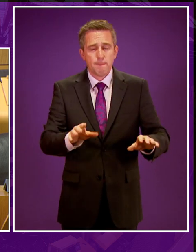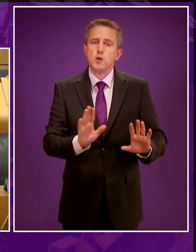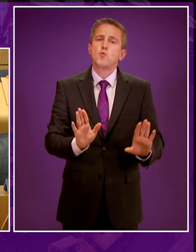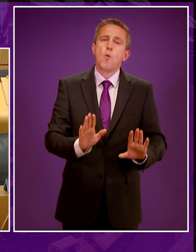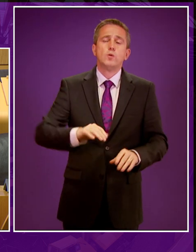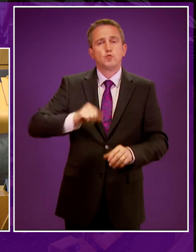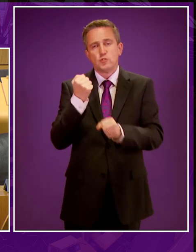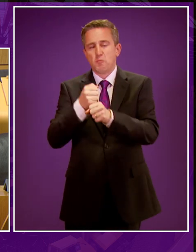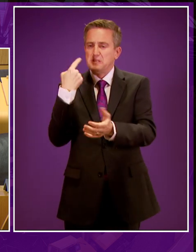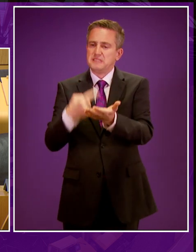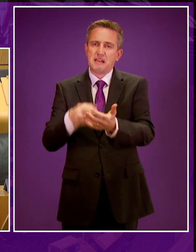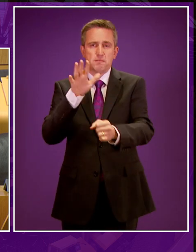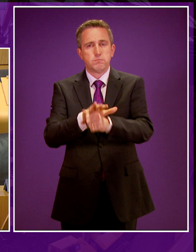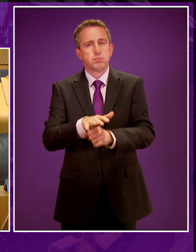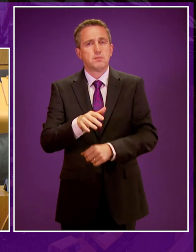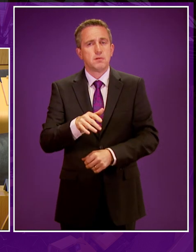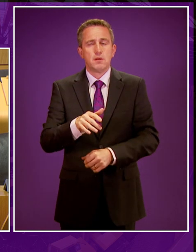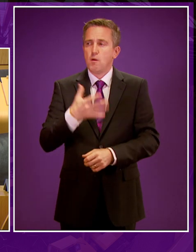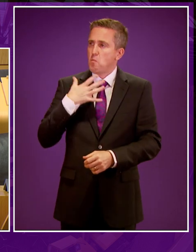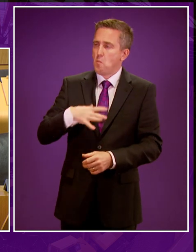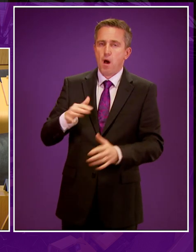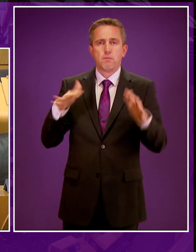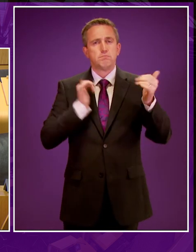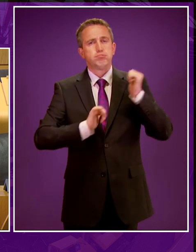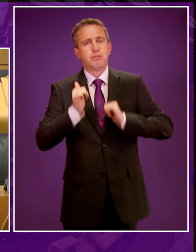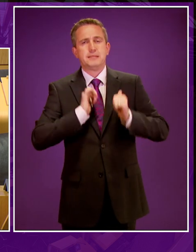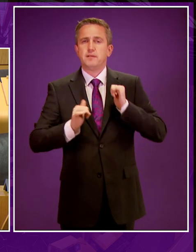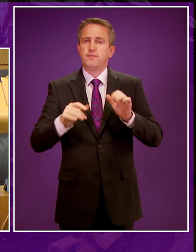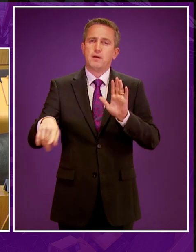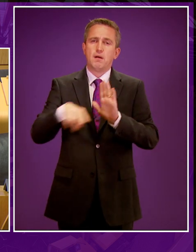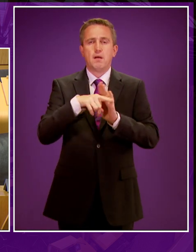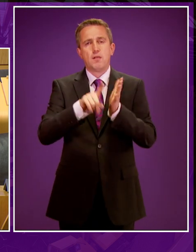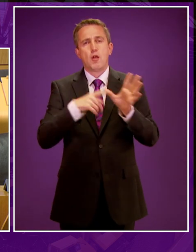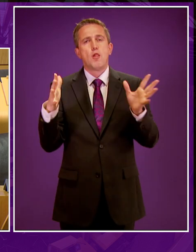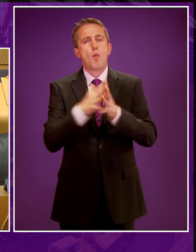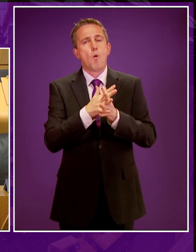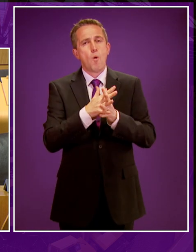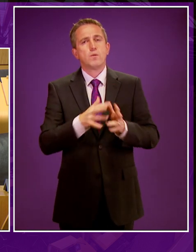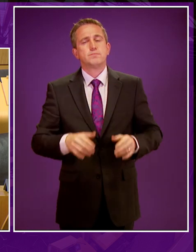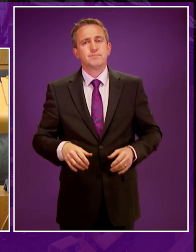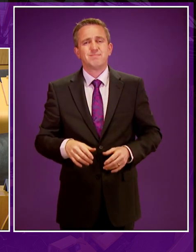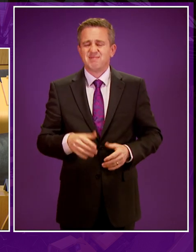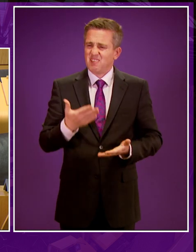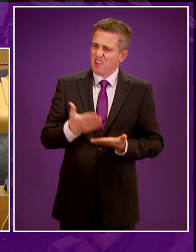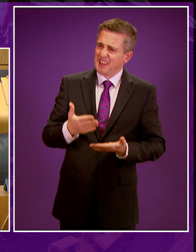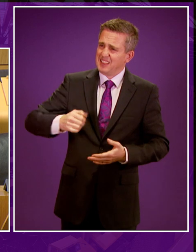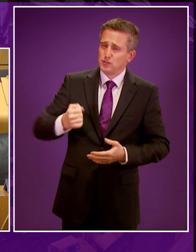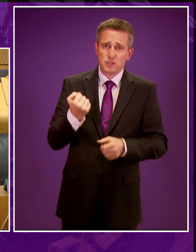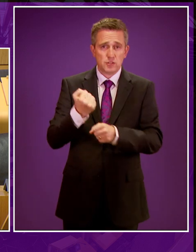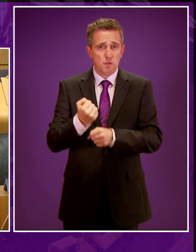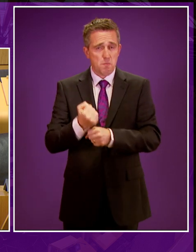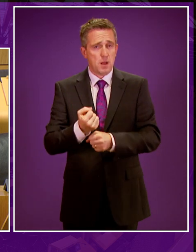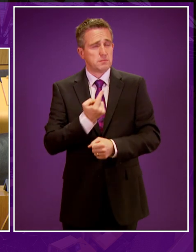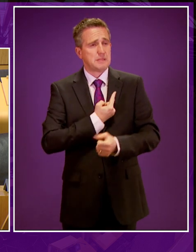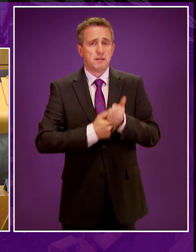slam the door shut and seek praise for the quality of its lock. If only self-righteousness was an